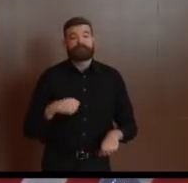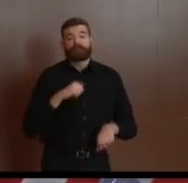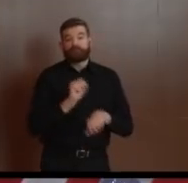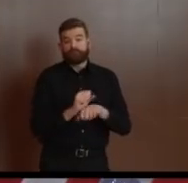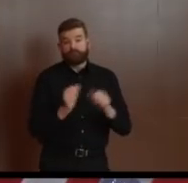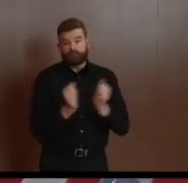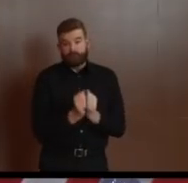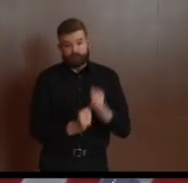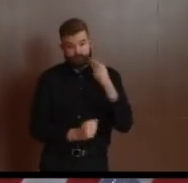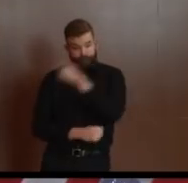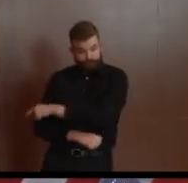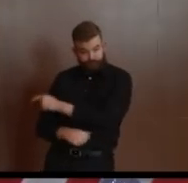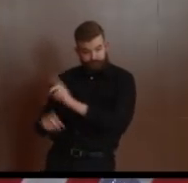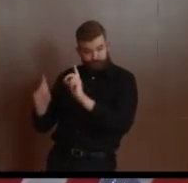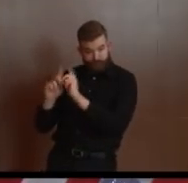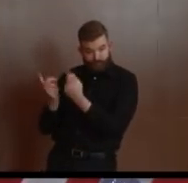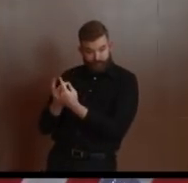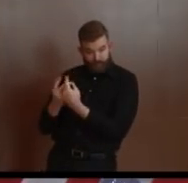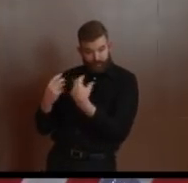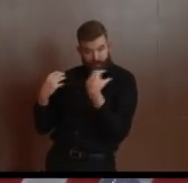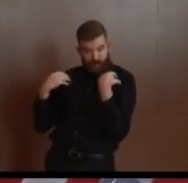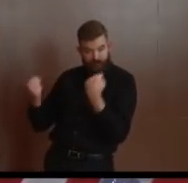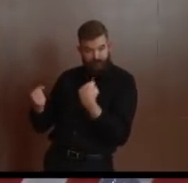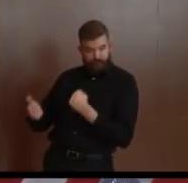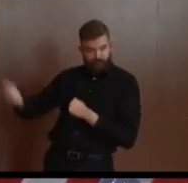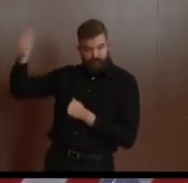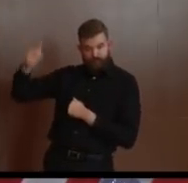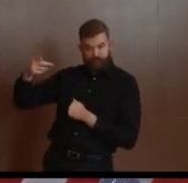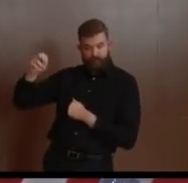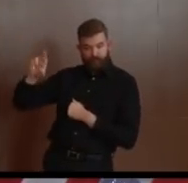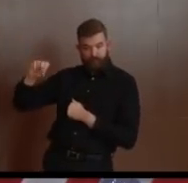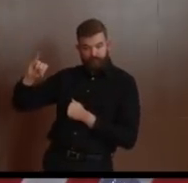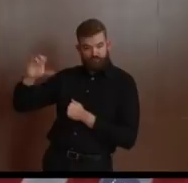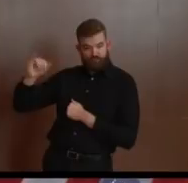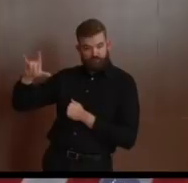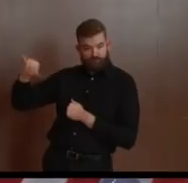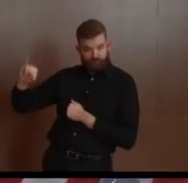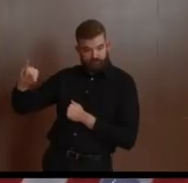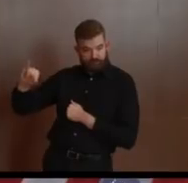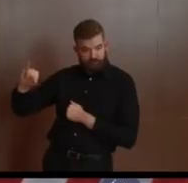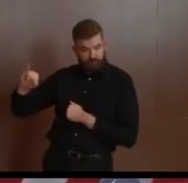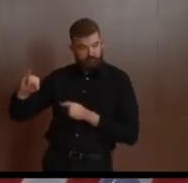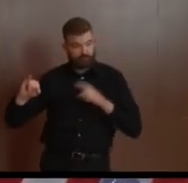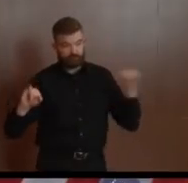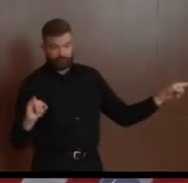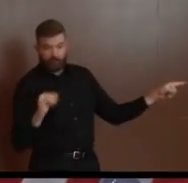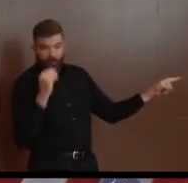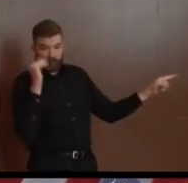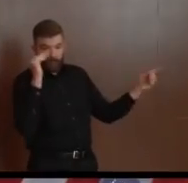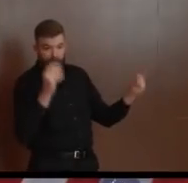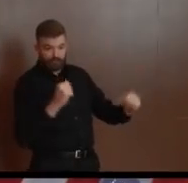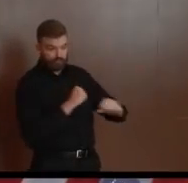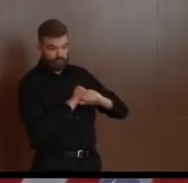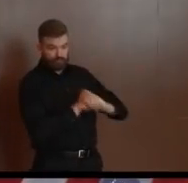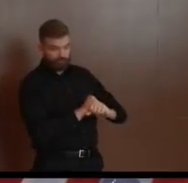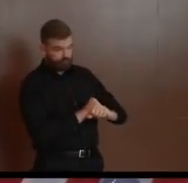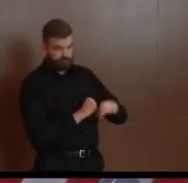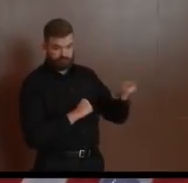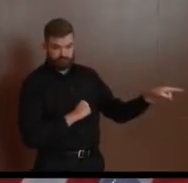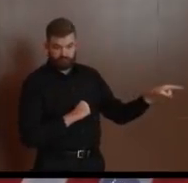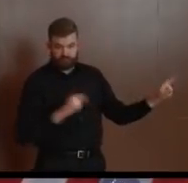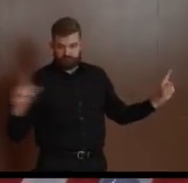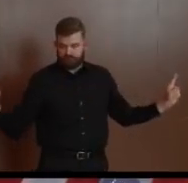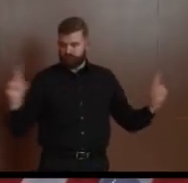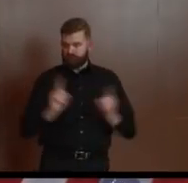the director is mandating that we get a lot more insight into the comprehensive testing